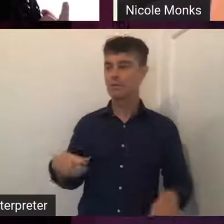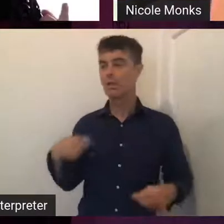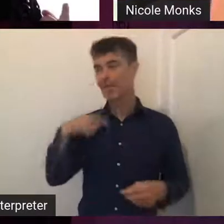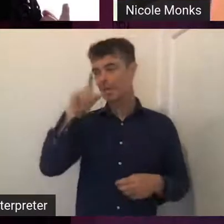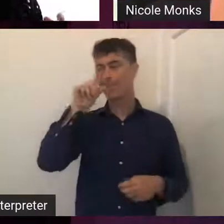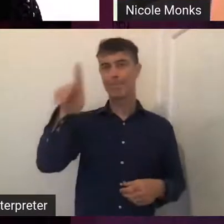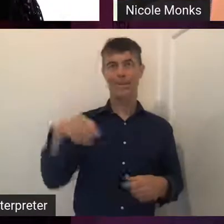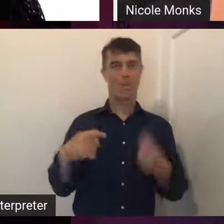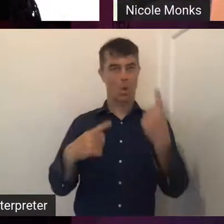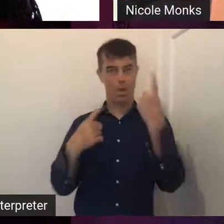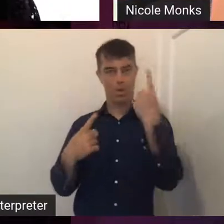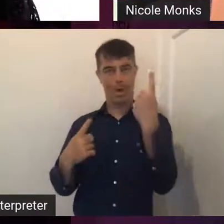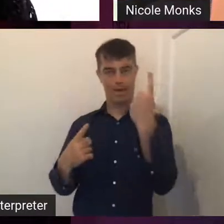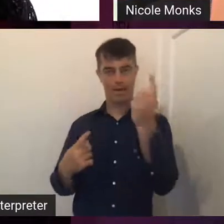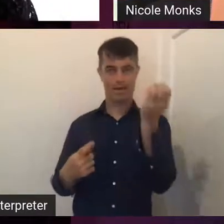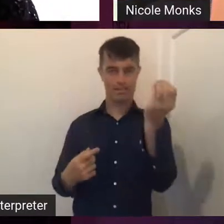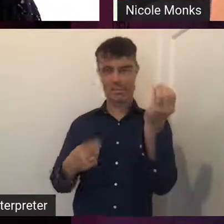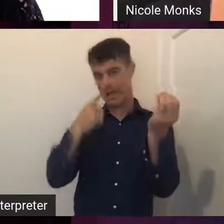one that we could keep.